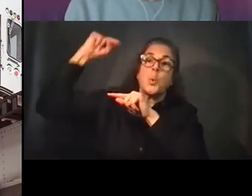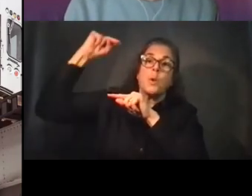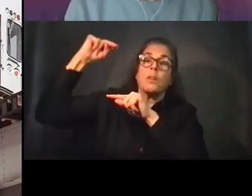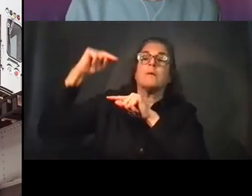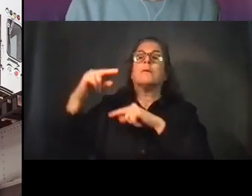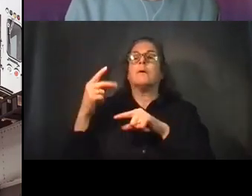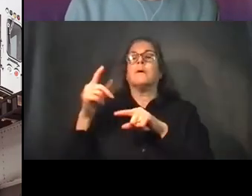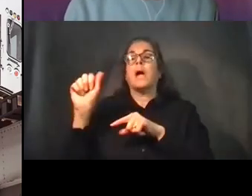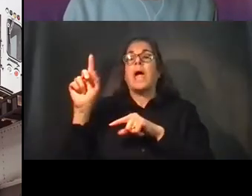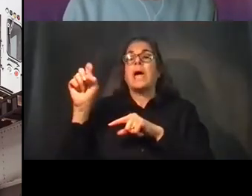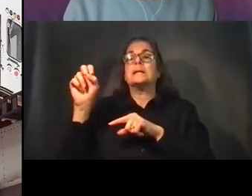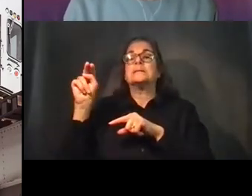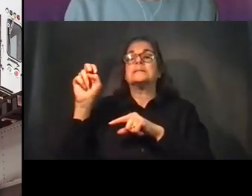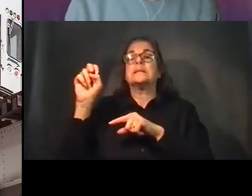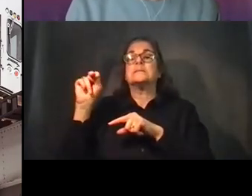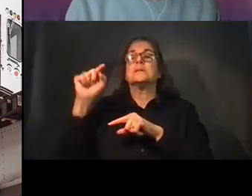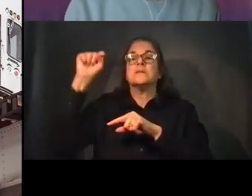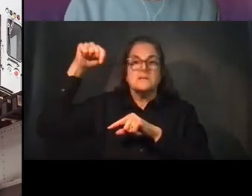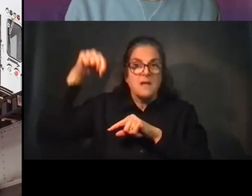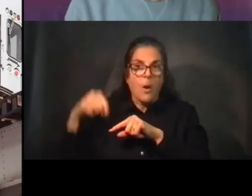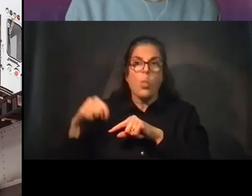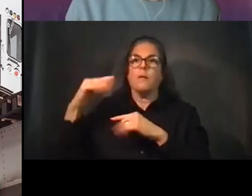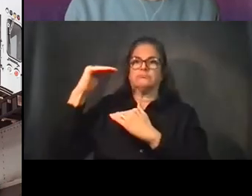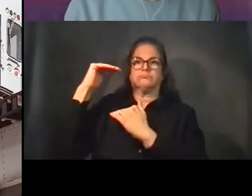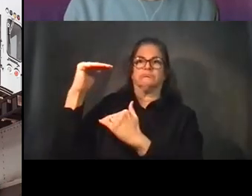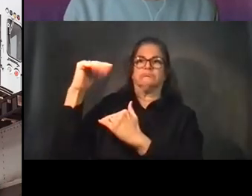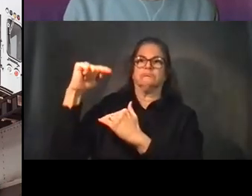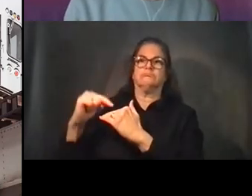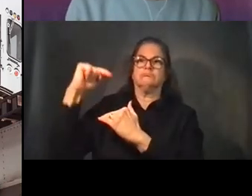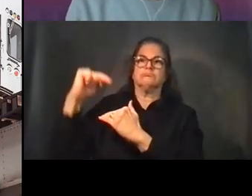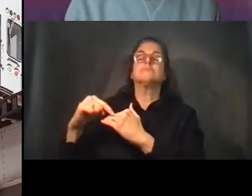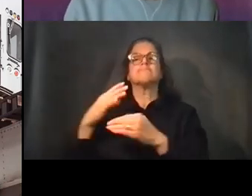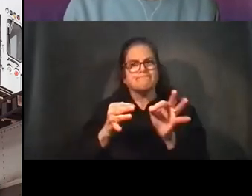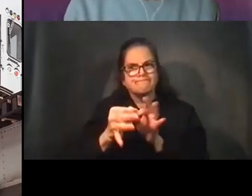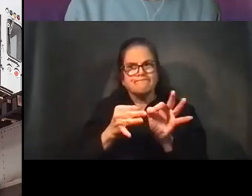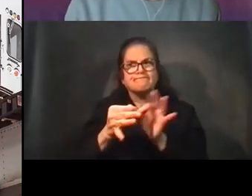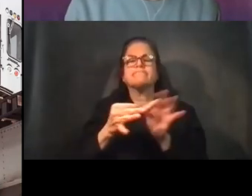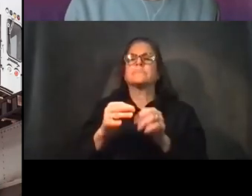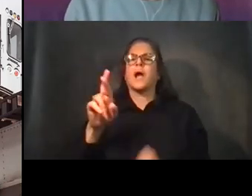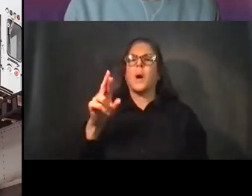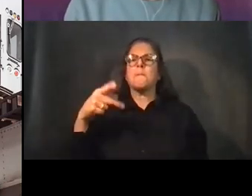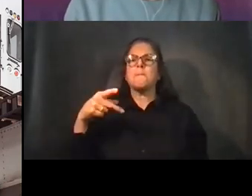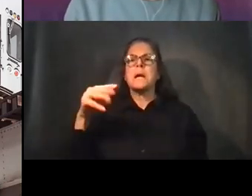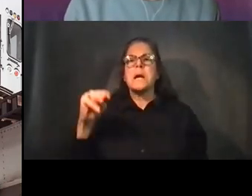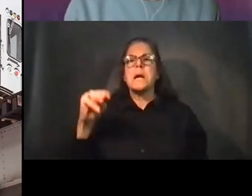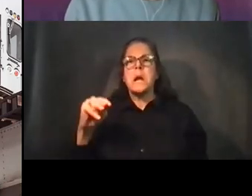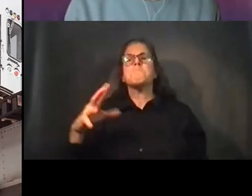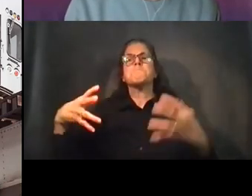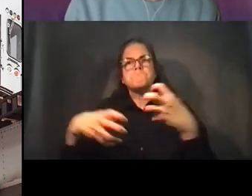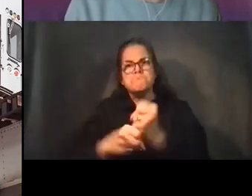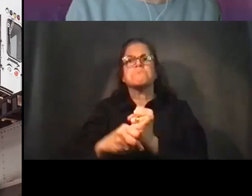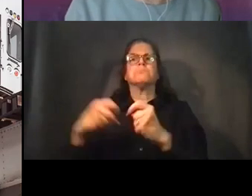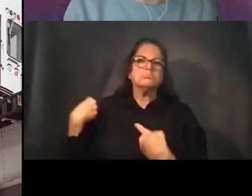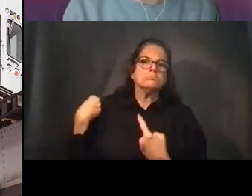providing updates on the RPM project as a whole and how it's been going. And then we'll be hearing from some